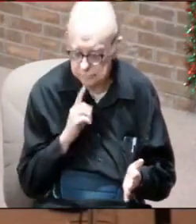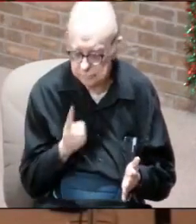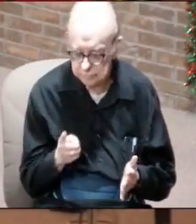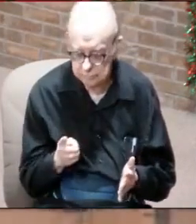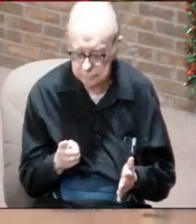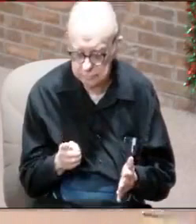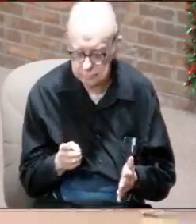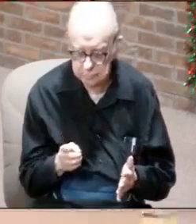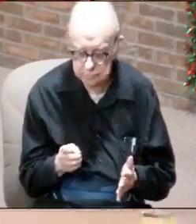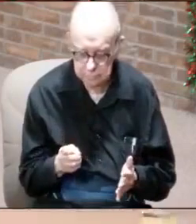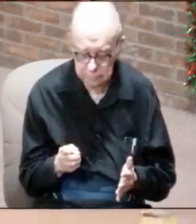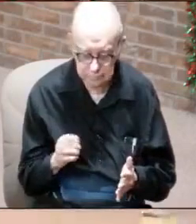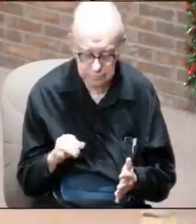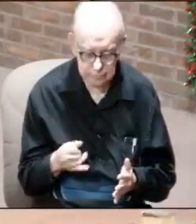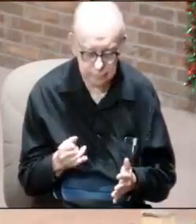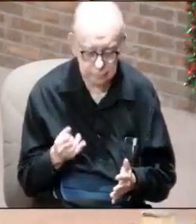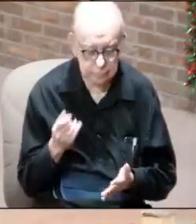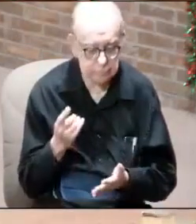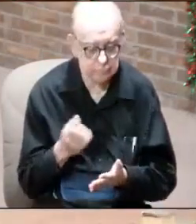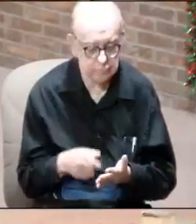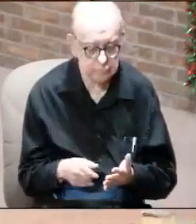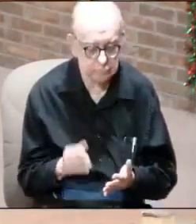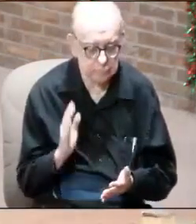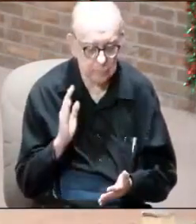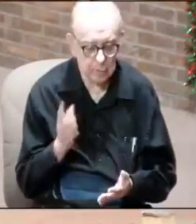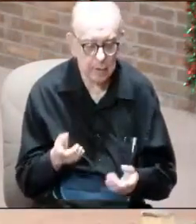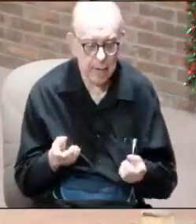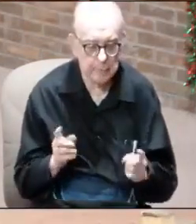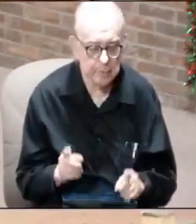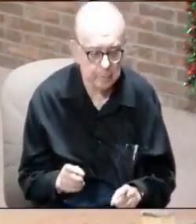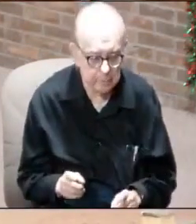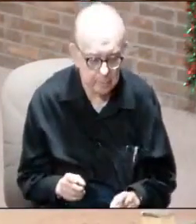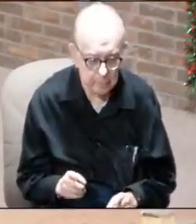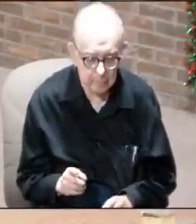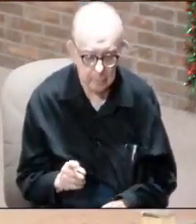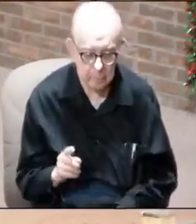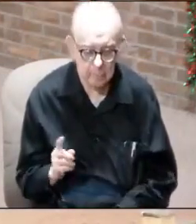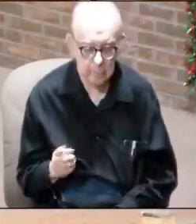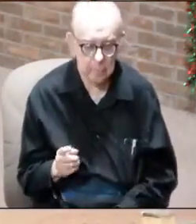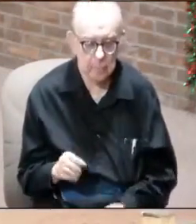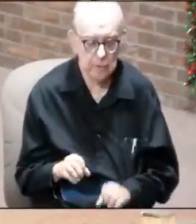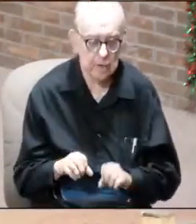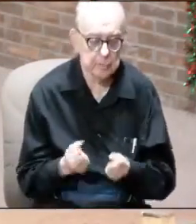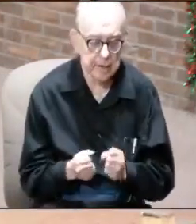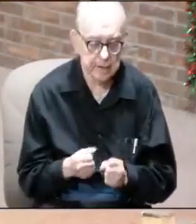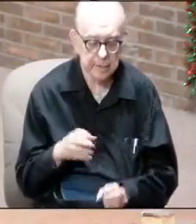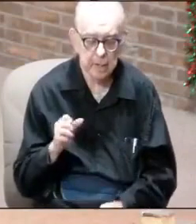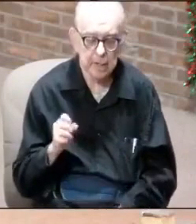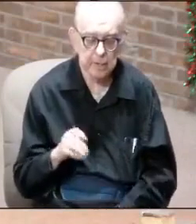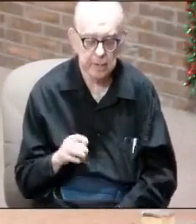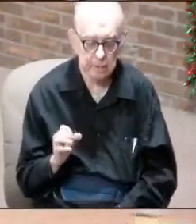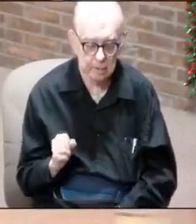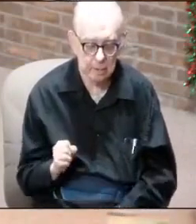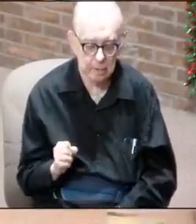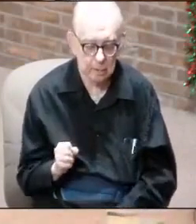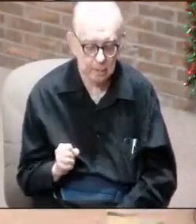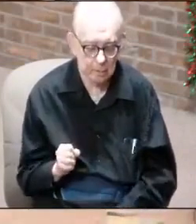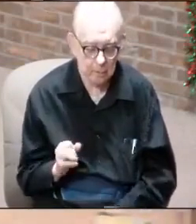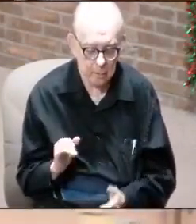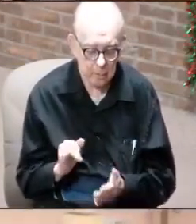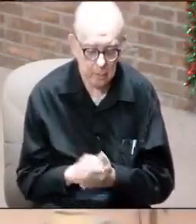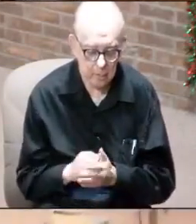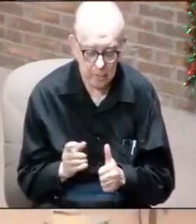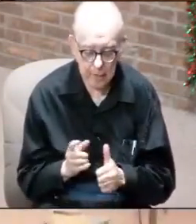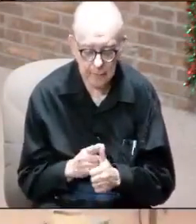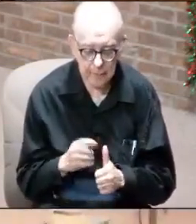telling John what's going to unfold once he breaks the seal on that